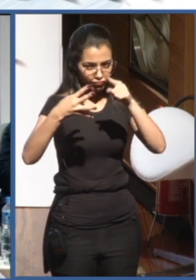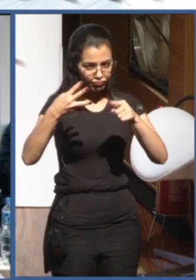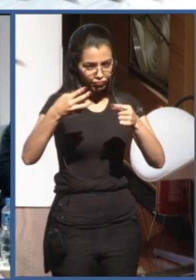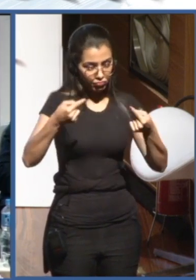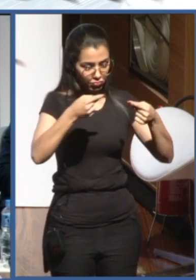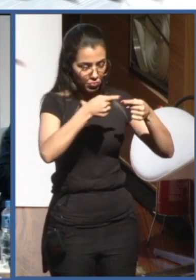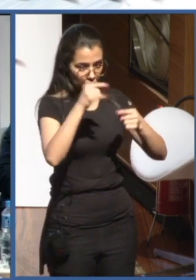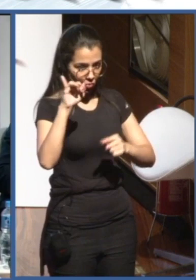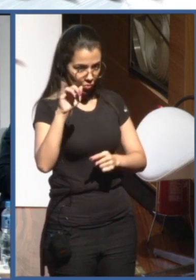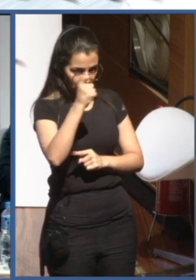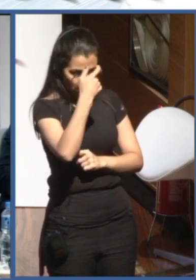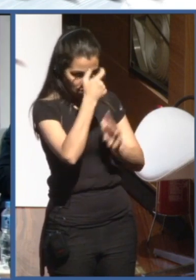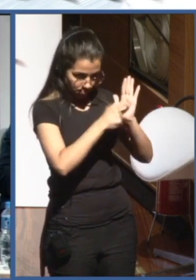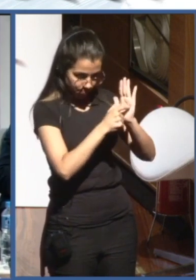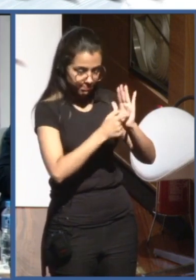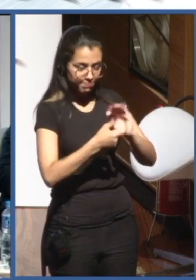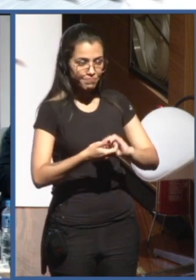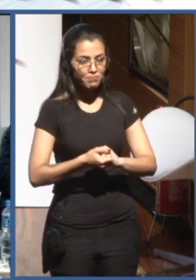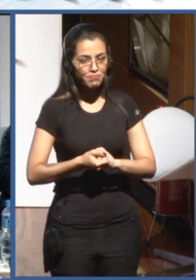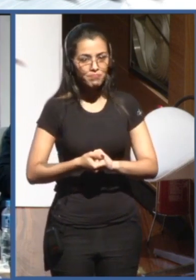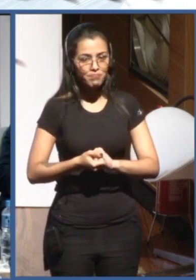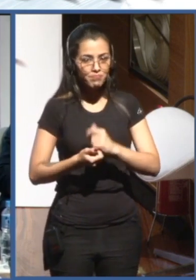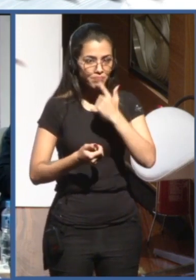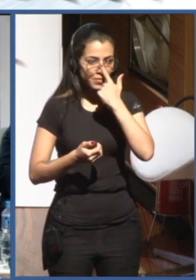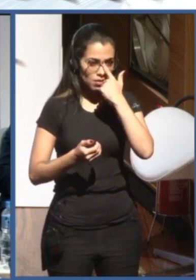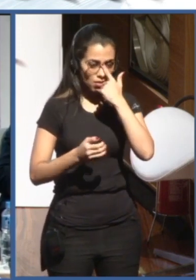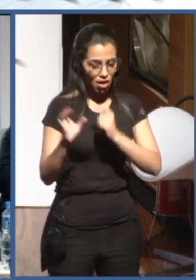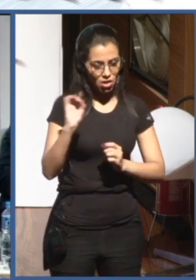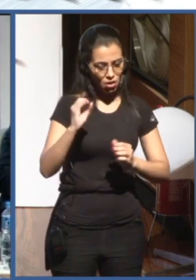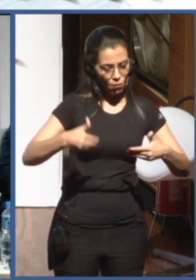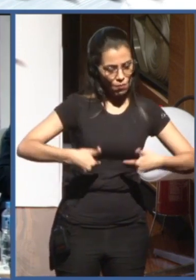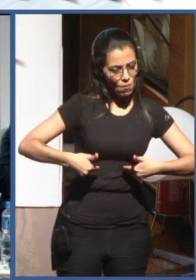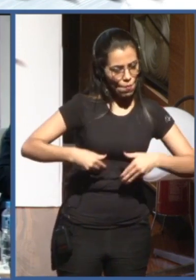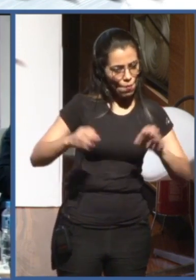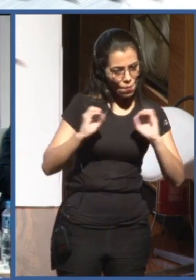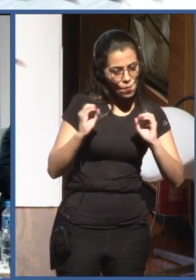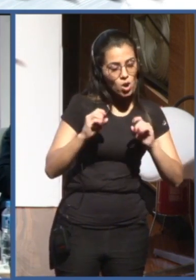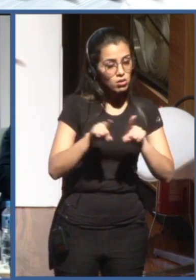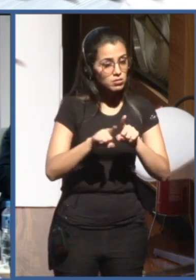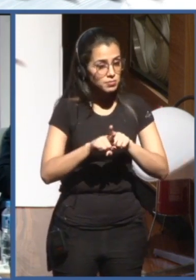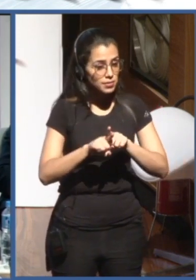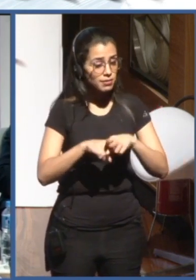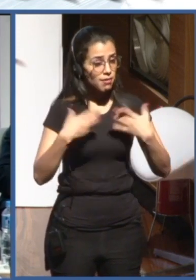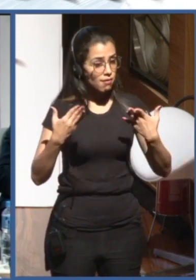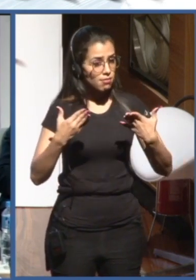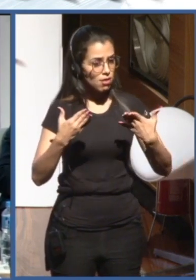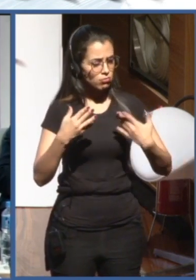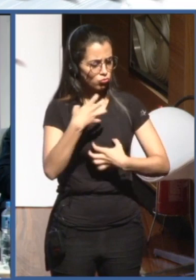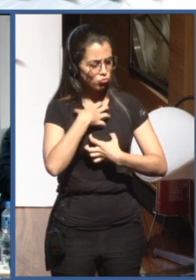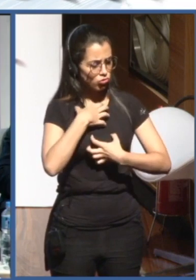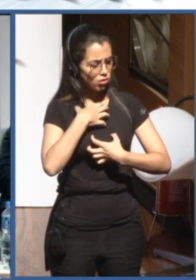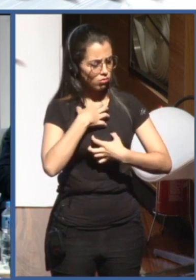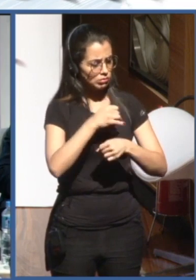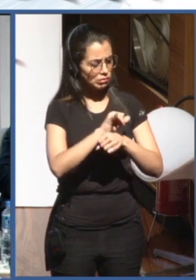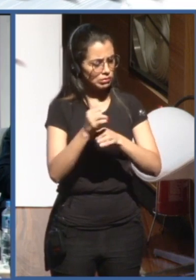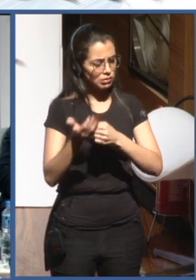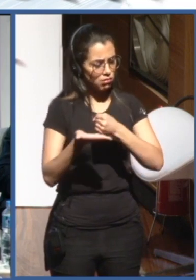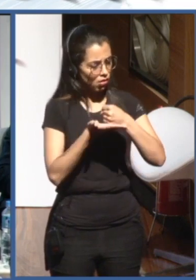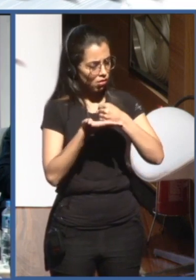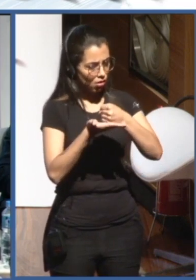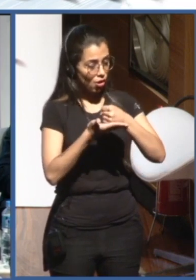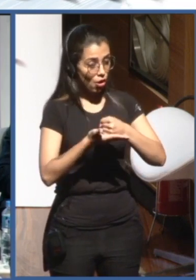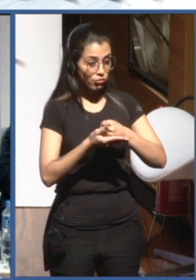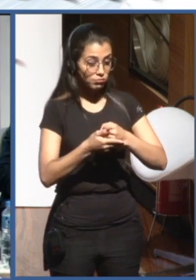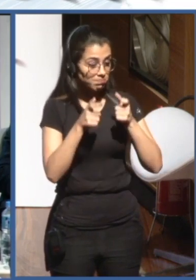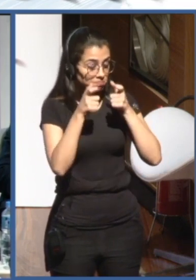zero hunger. So, these are the areas. And the way we structure it is quite interesting. You know, there are different things for